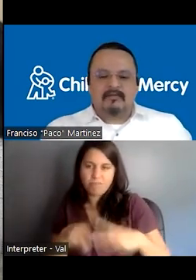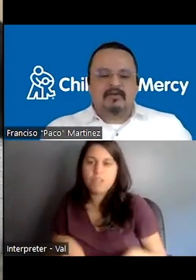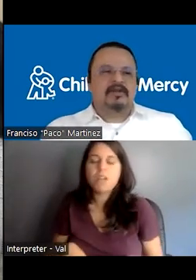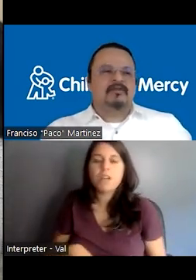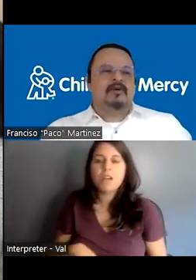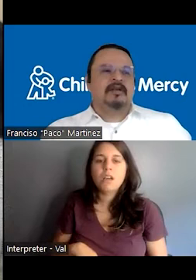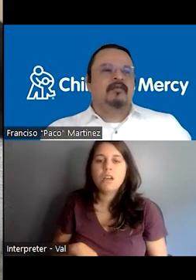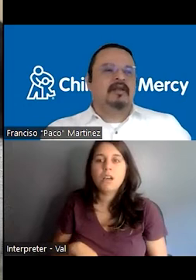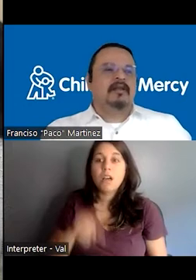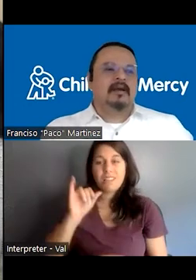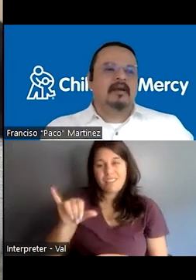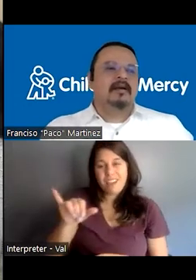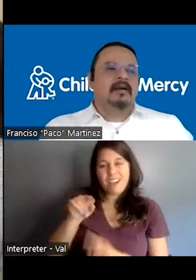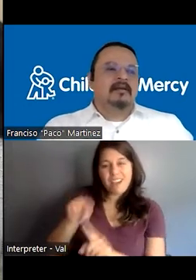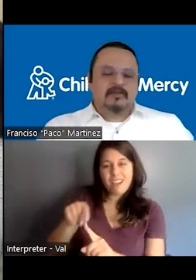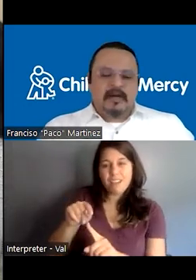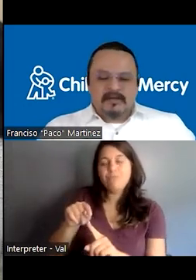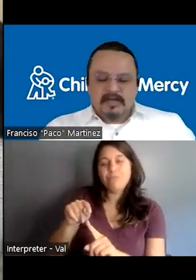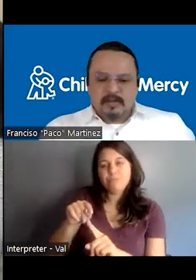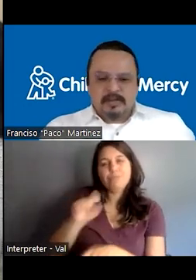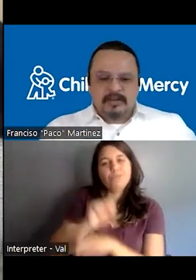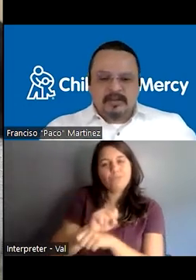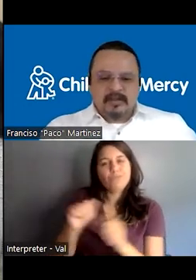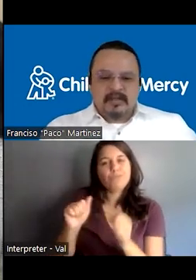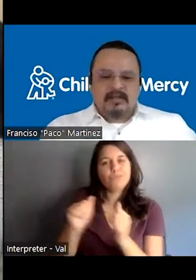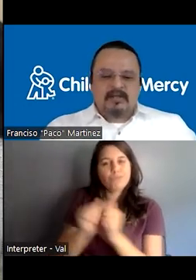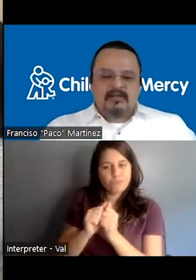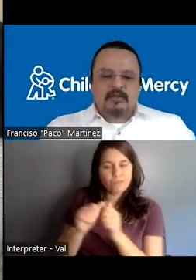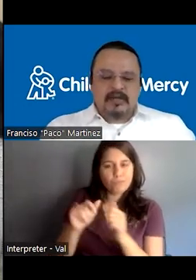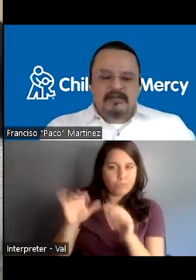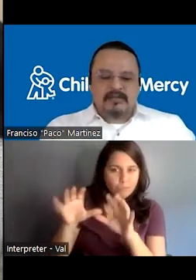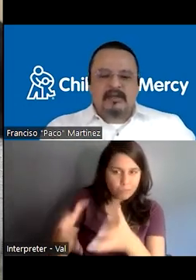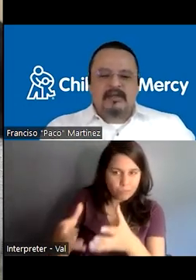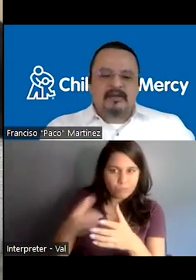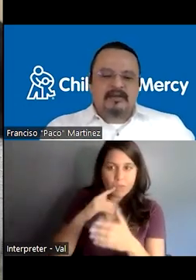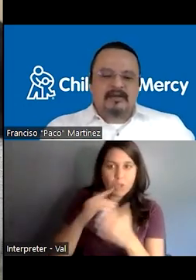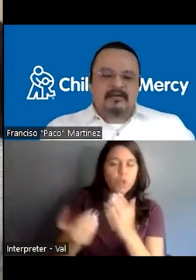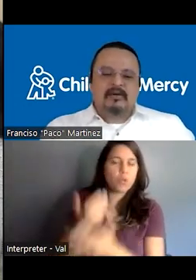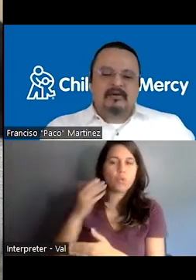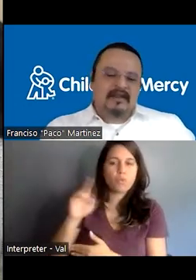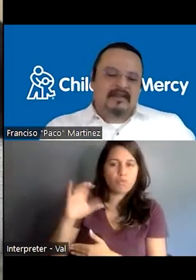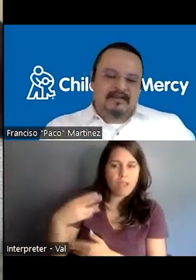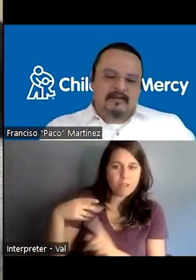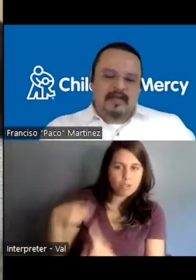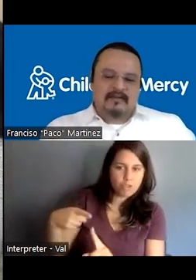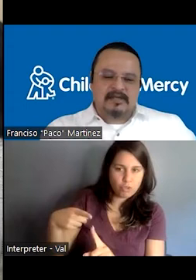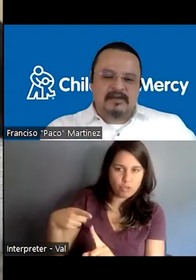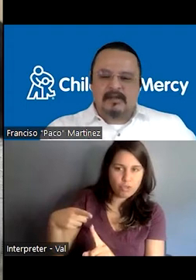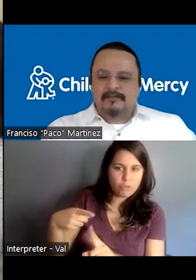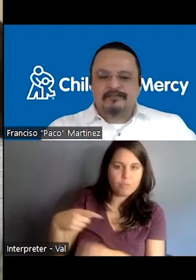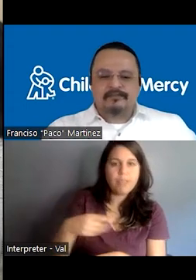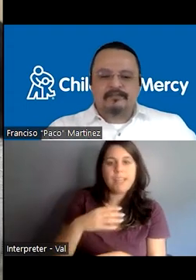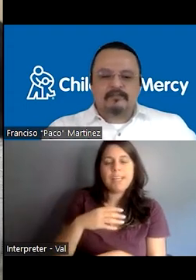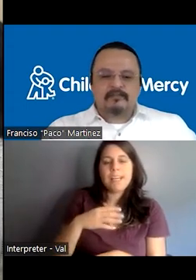this few years working with this partnership and in this new branch, the things that we have